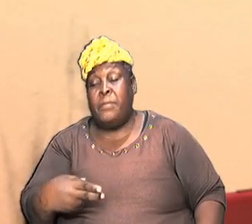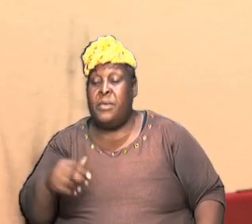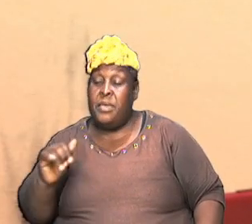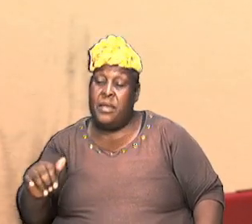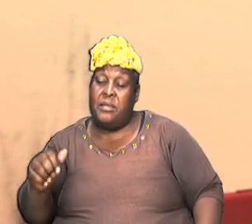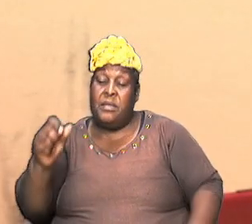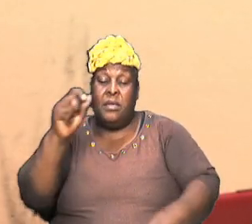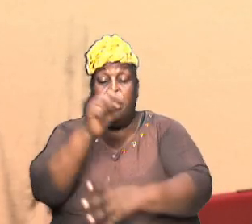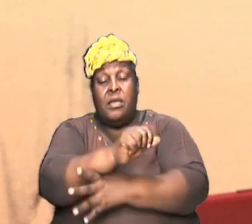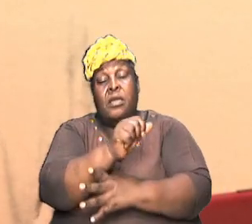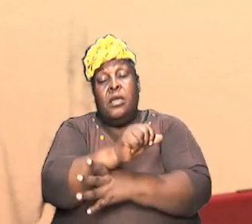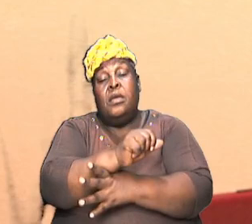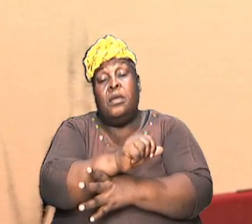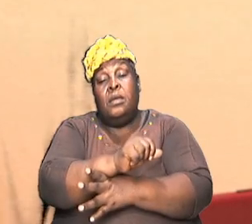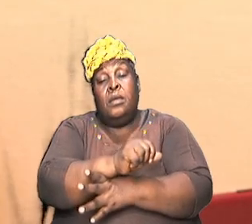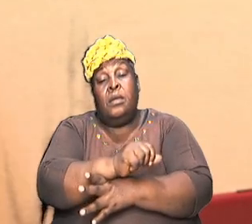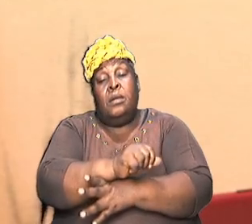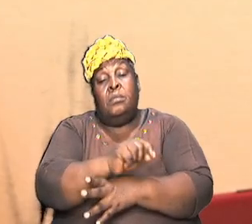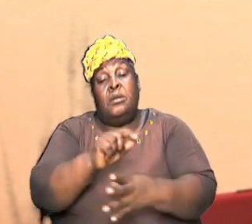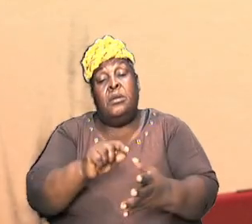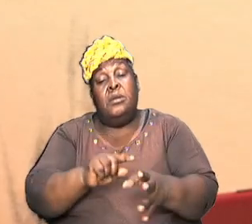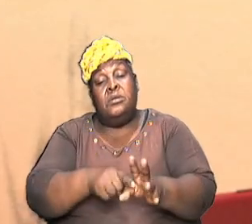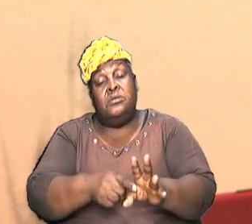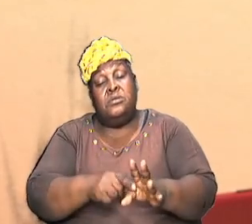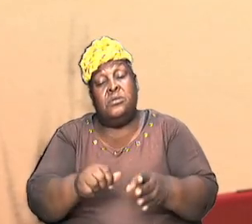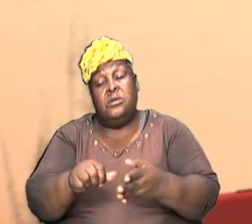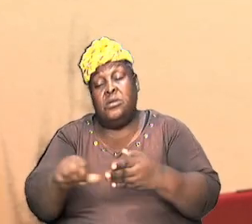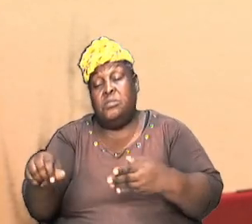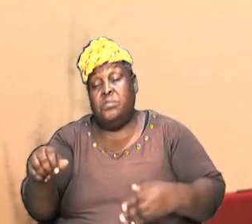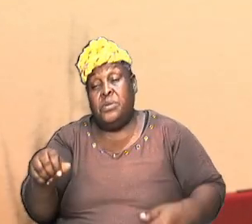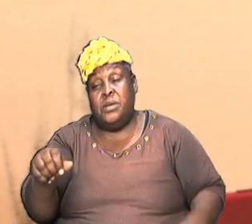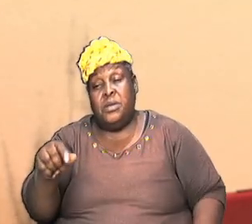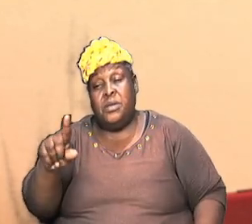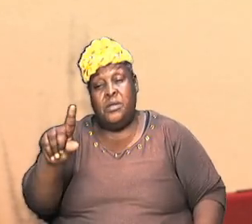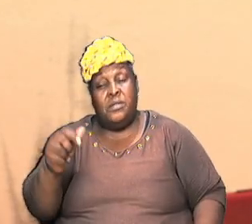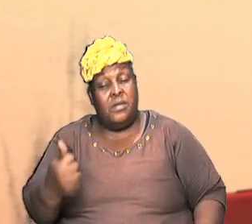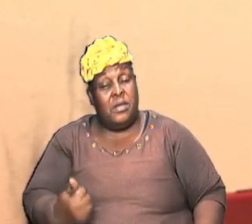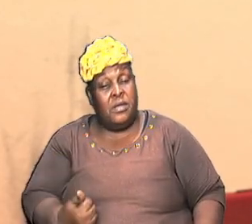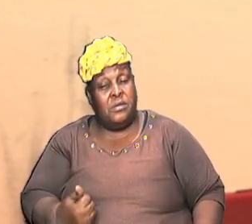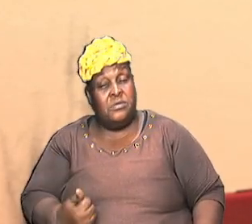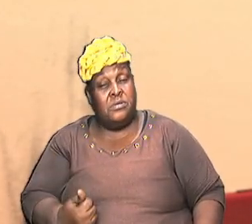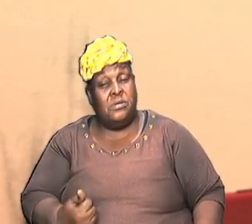Abraham started tithing so that before the law tithing